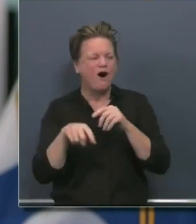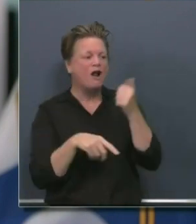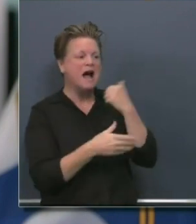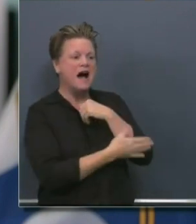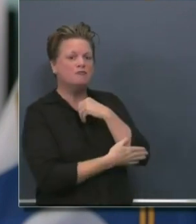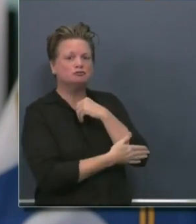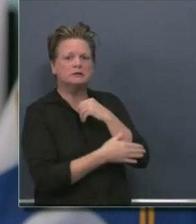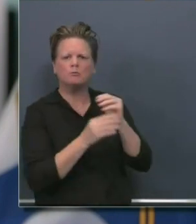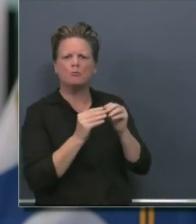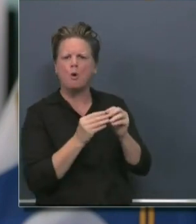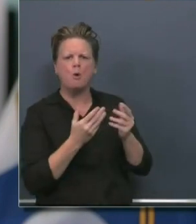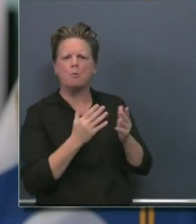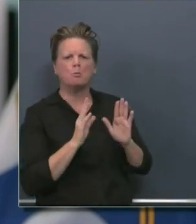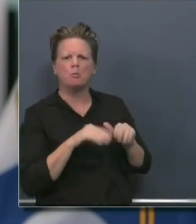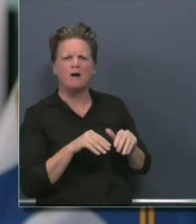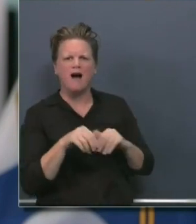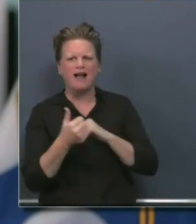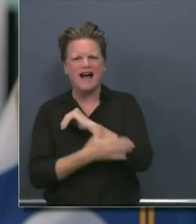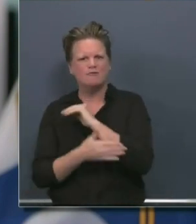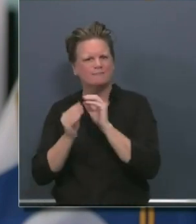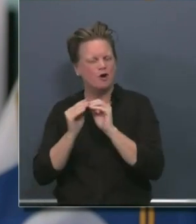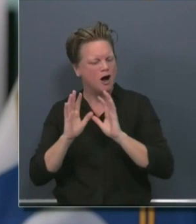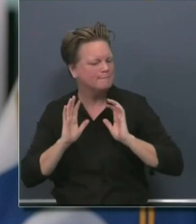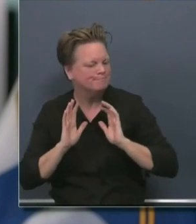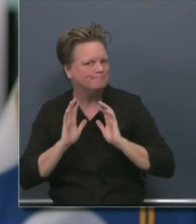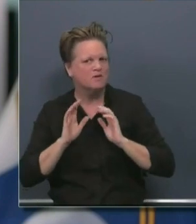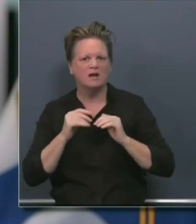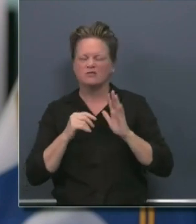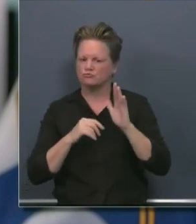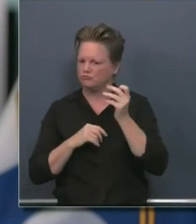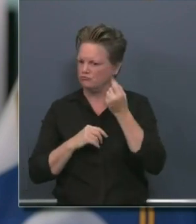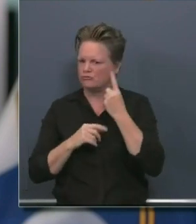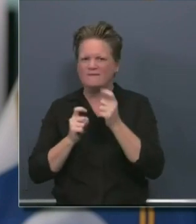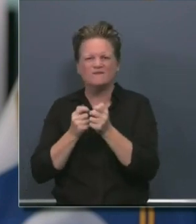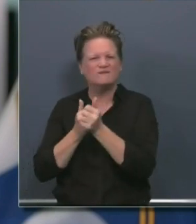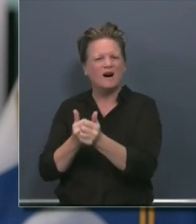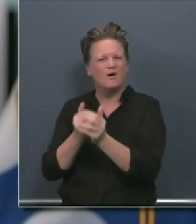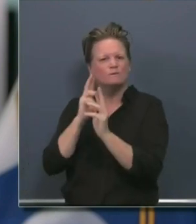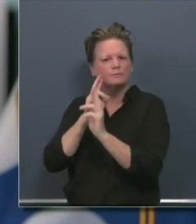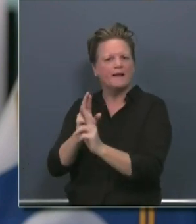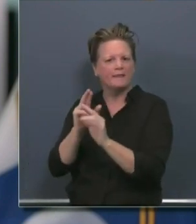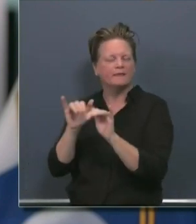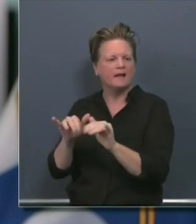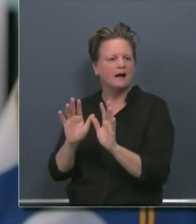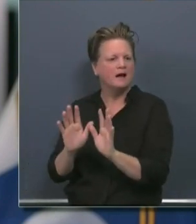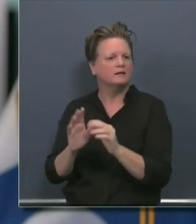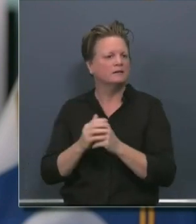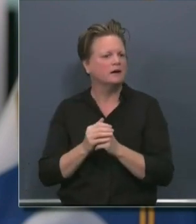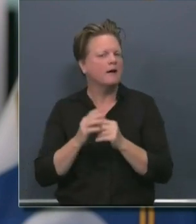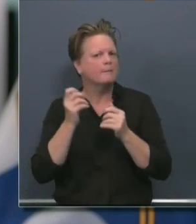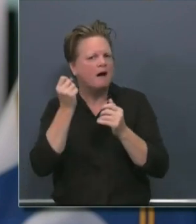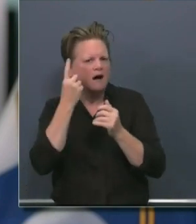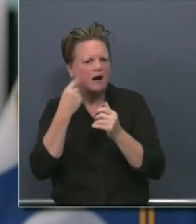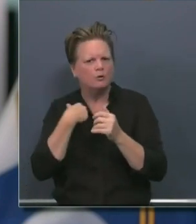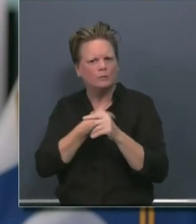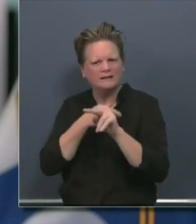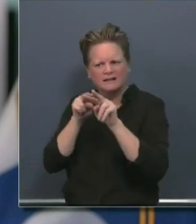no longer, uh, restricted with modifications. Phil Willen, LA Times. Uh,